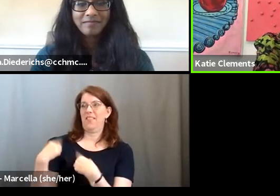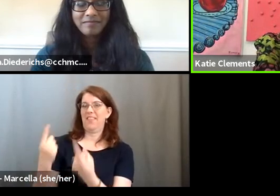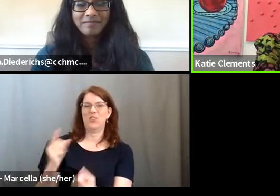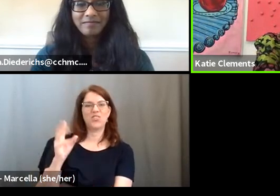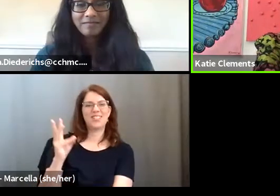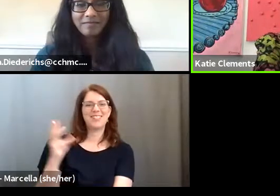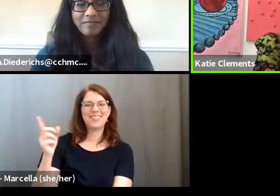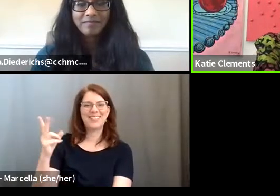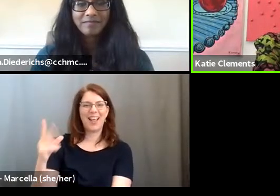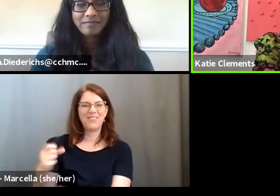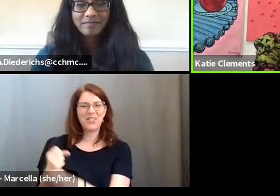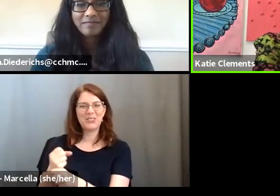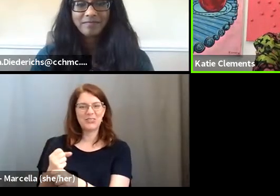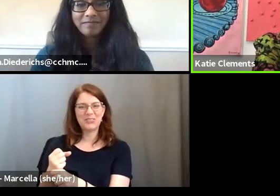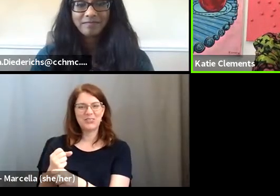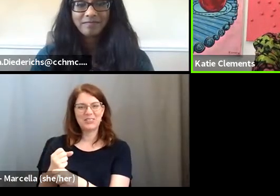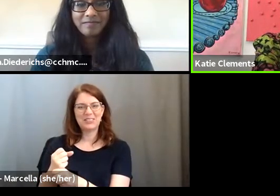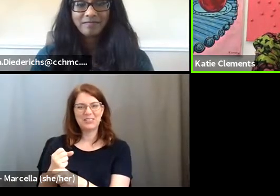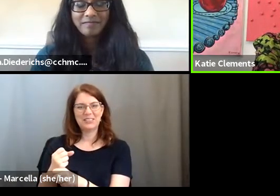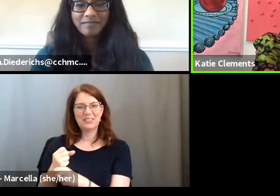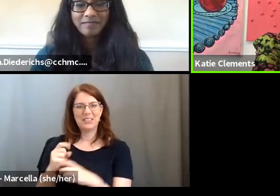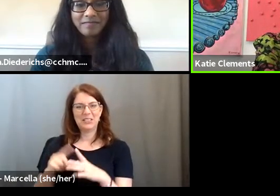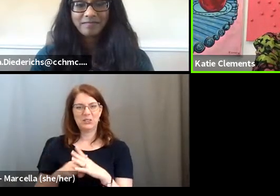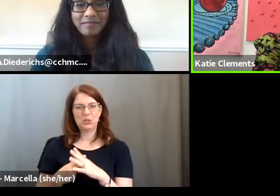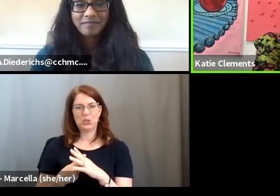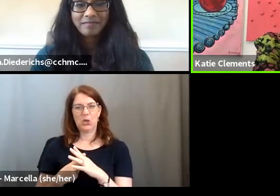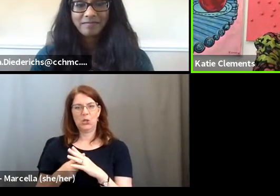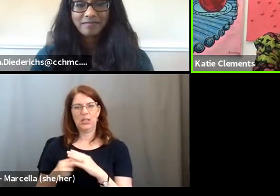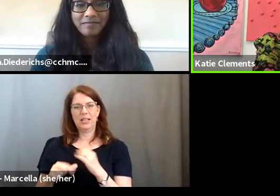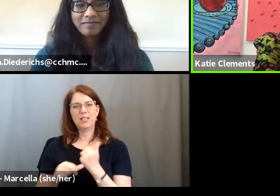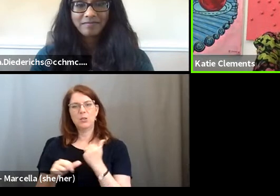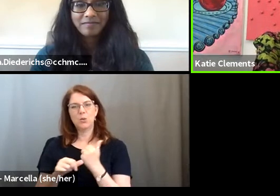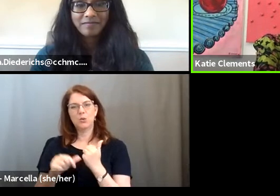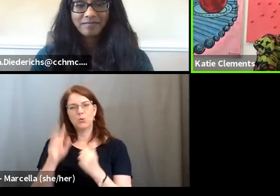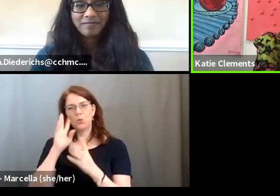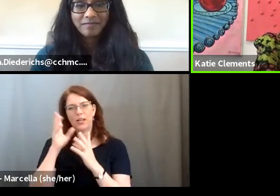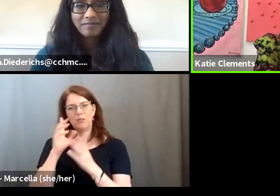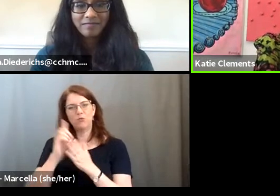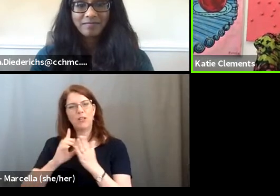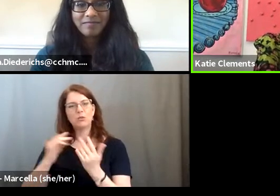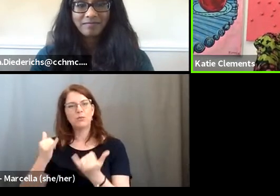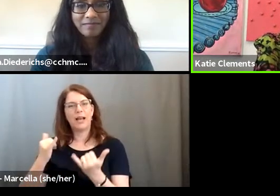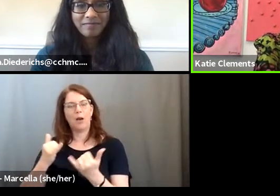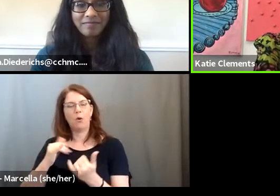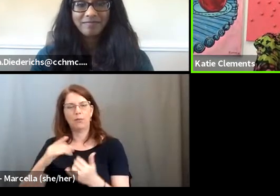and a half years, went from, um, associate creative director to now creative director.